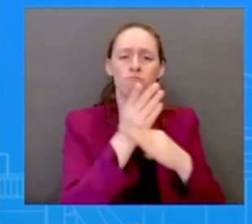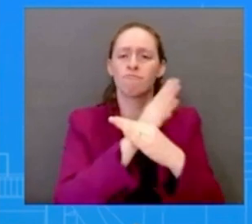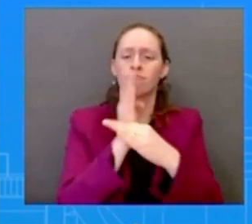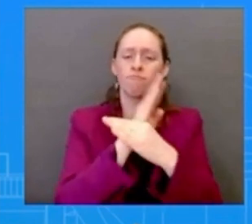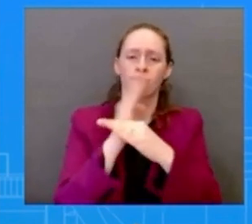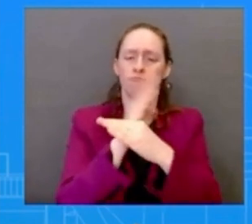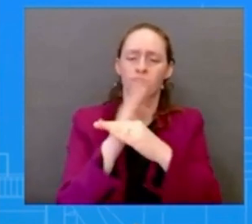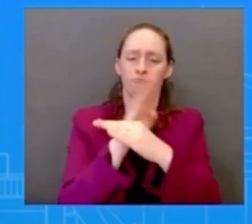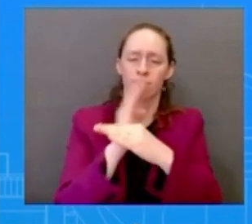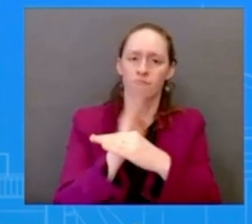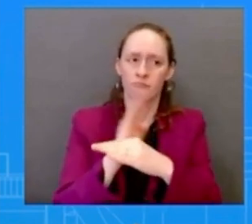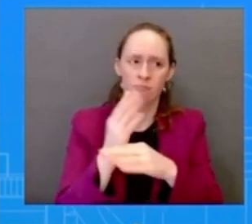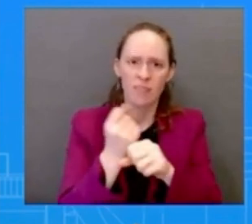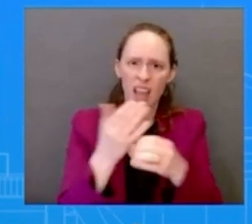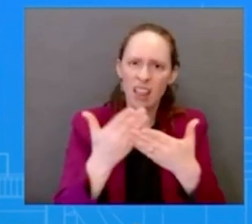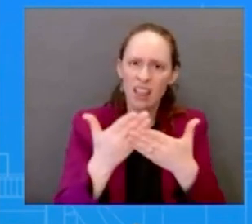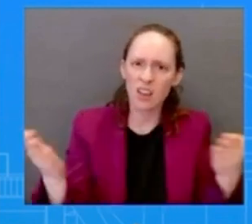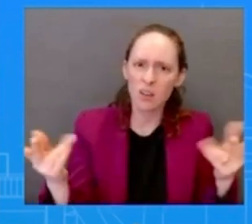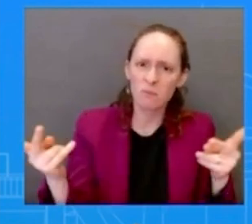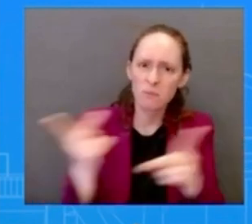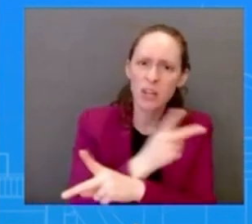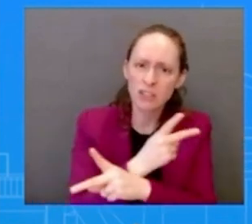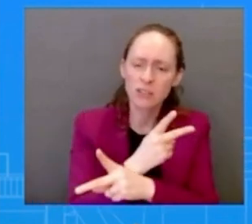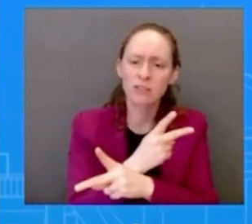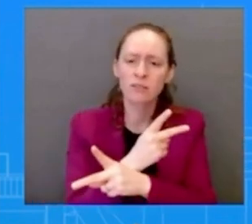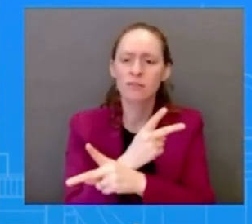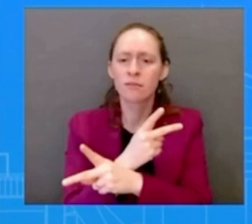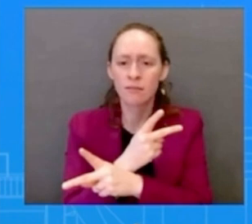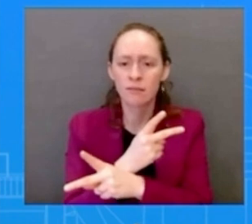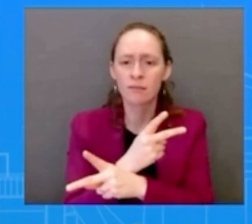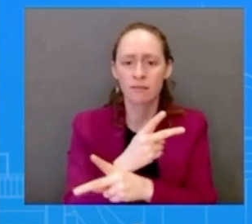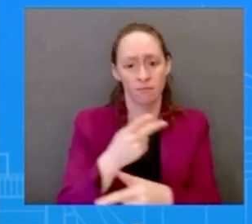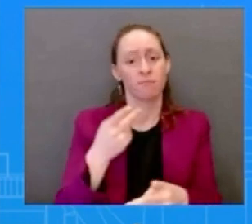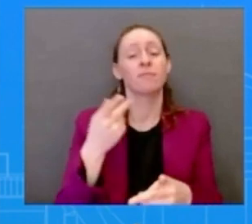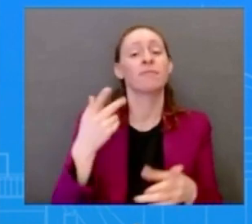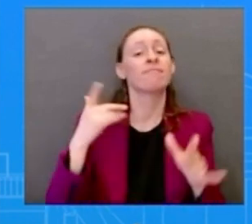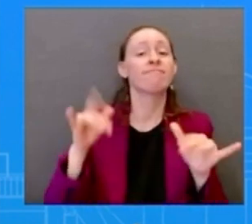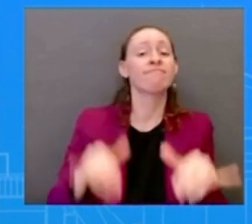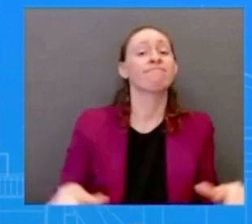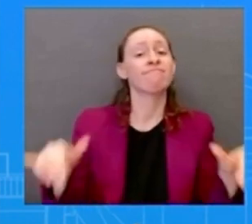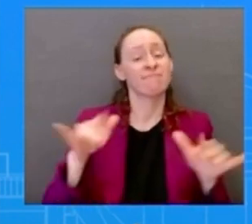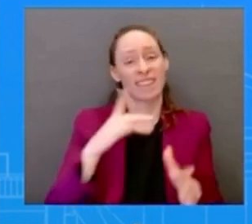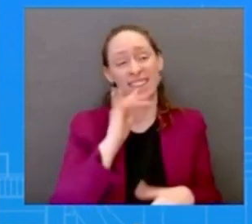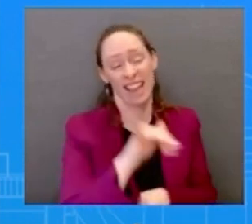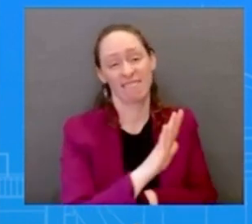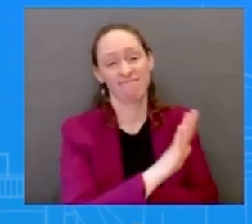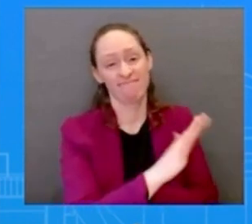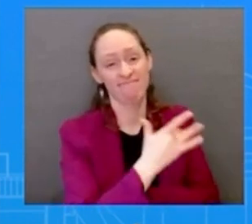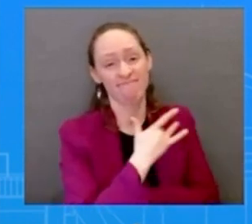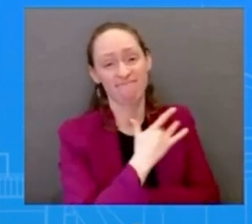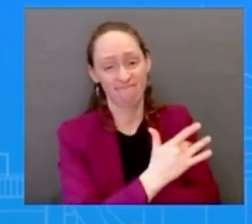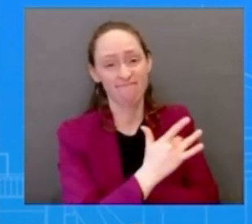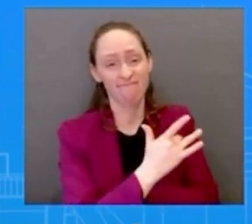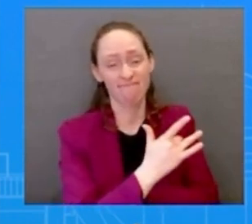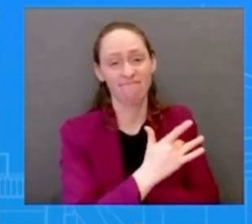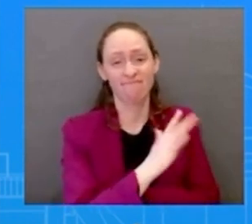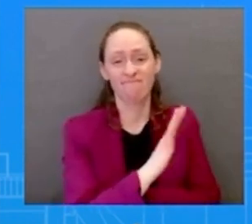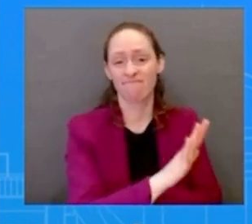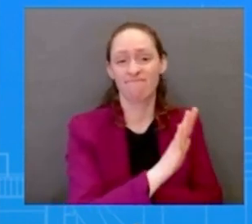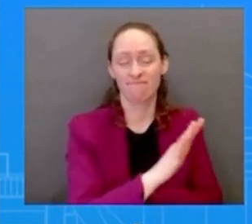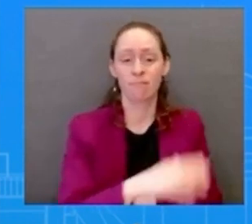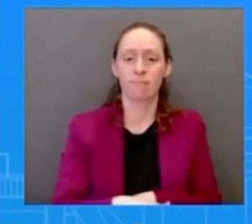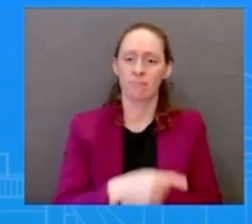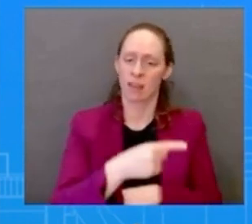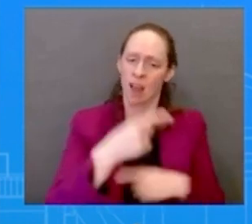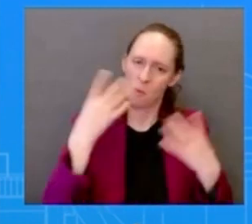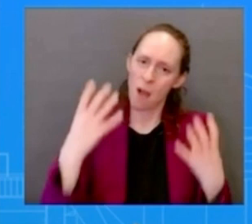them working to gut health care for americans repeal affordable health care act and make deep cuts to medicaid which is the last thing we should do